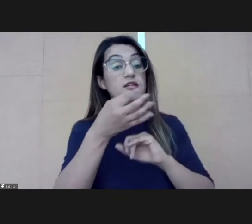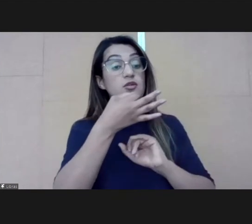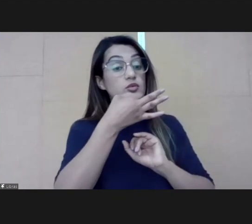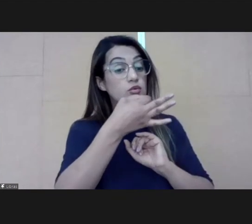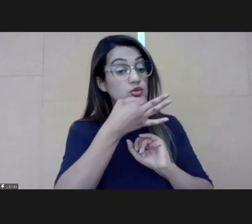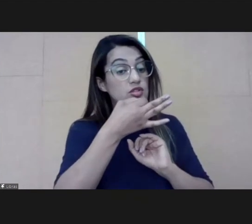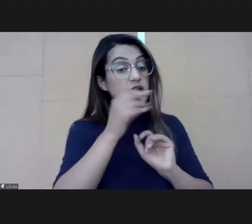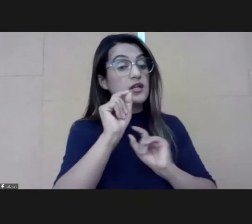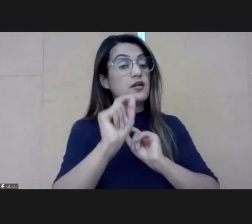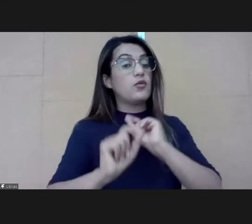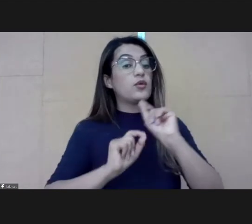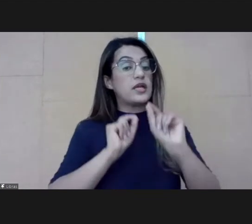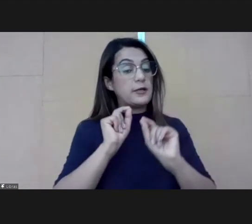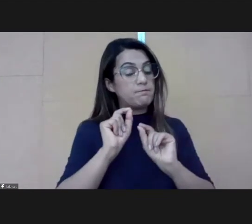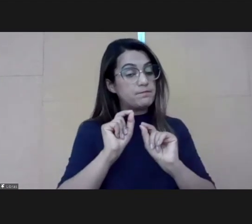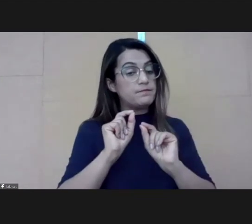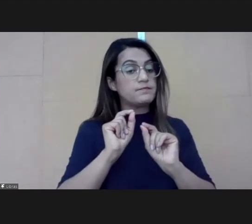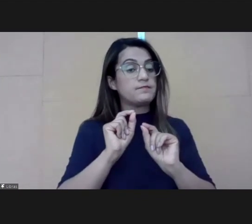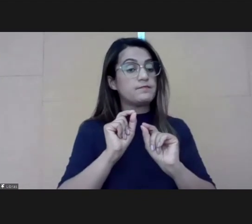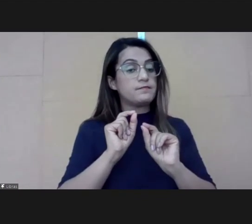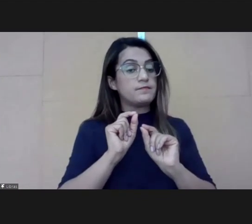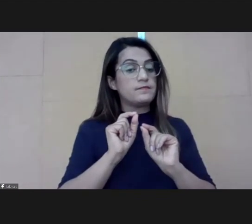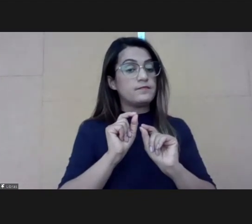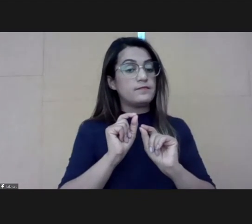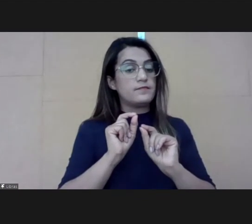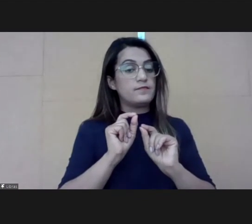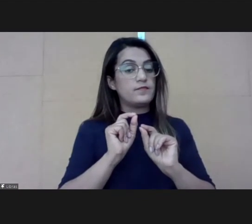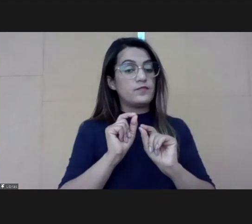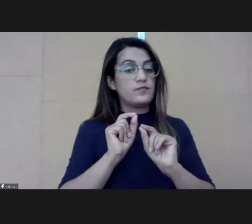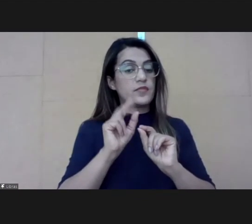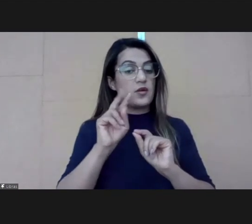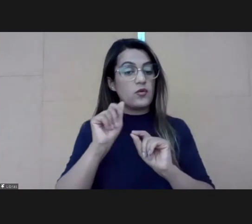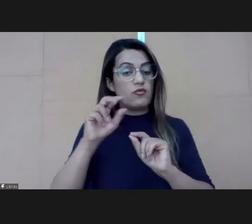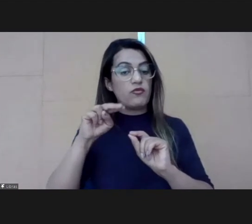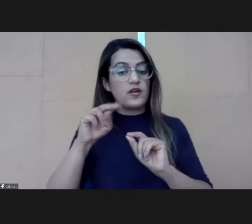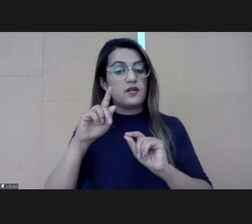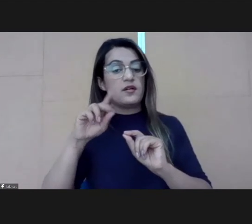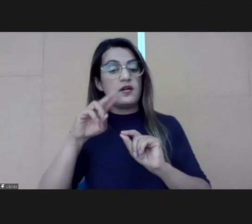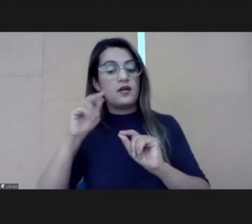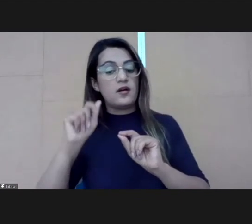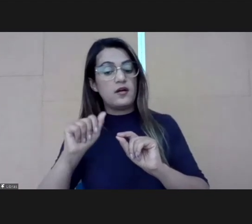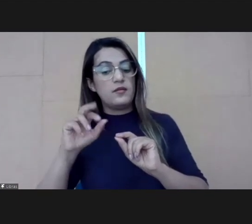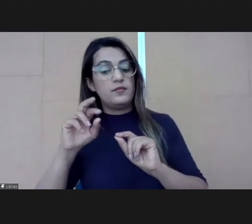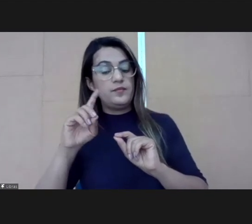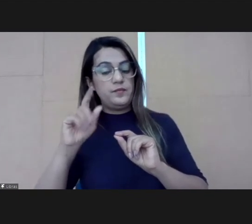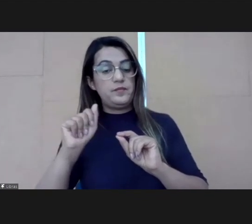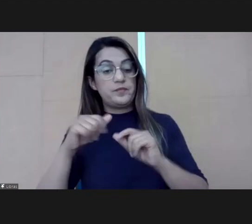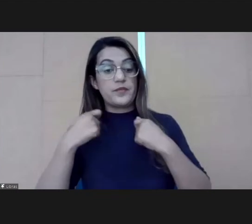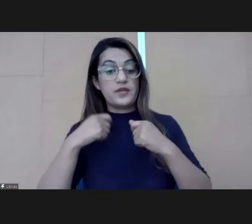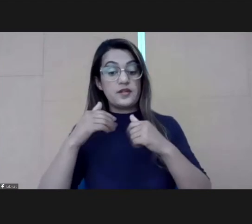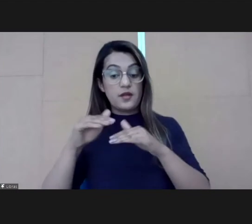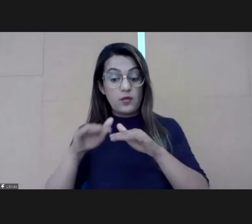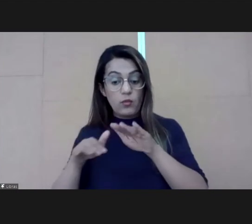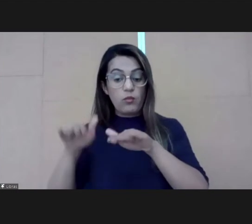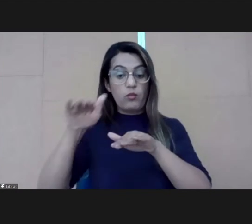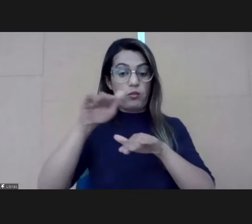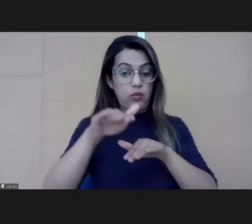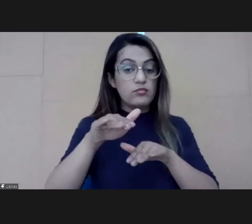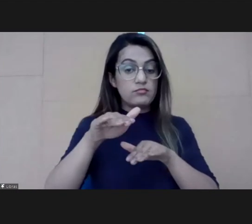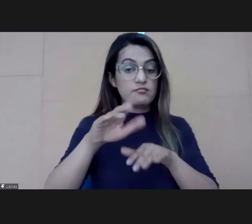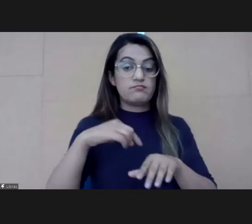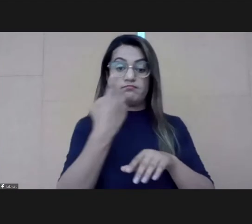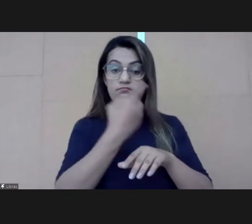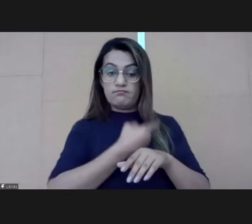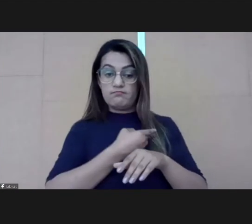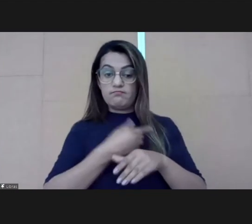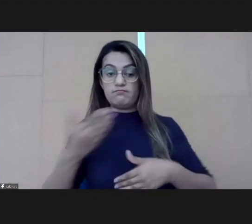vanguards need to step up. And as public service leaders, we need to start rewarding the vanguards